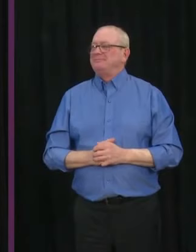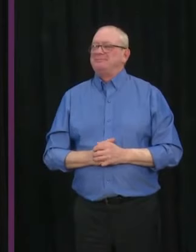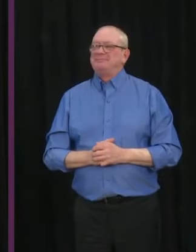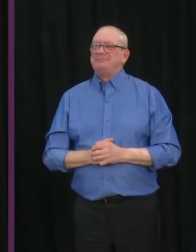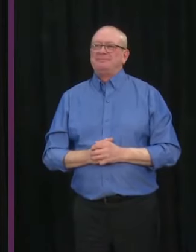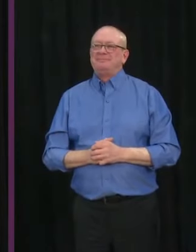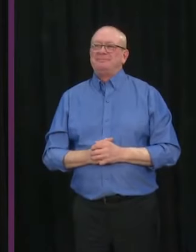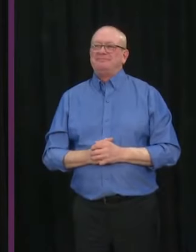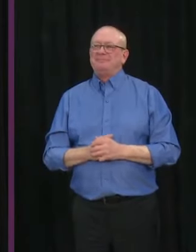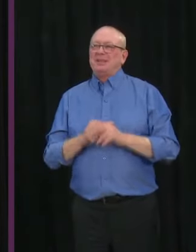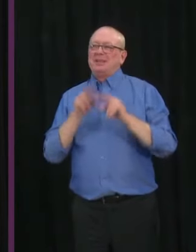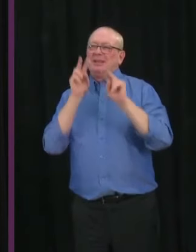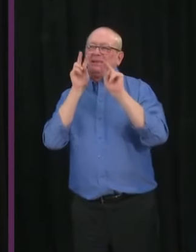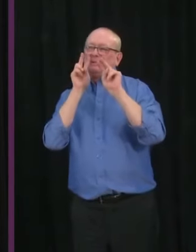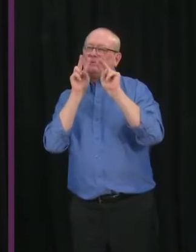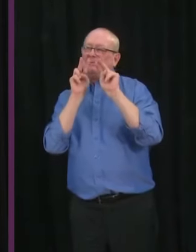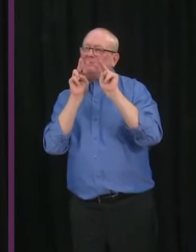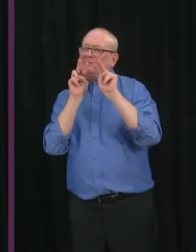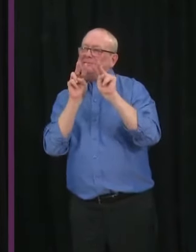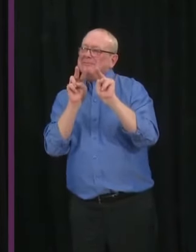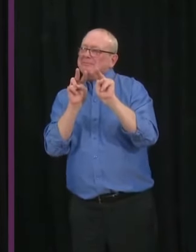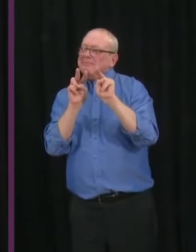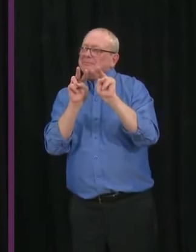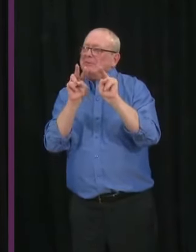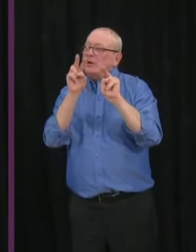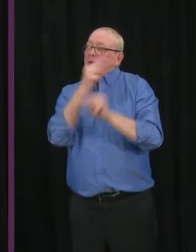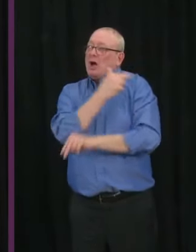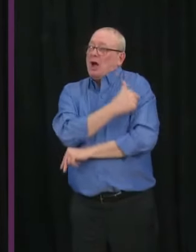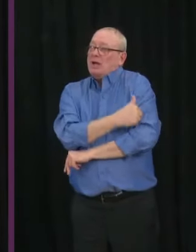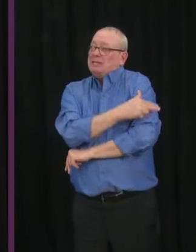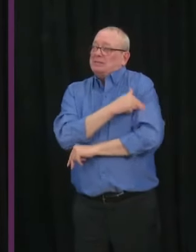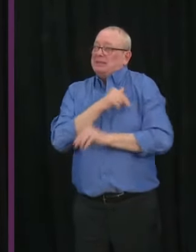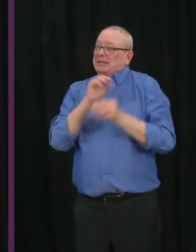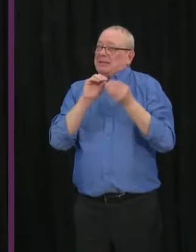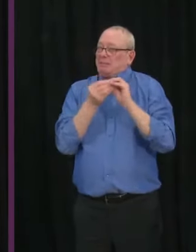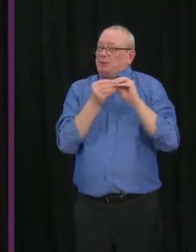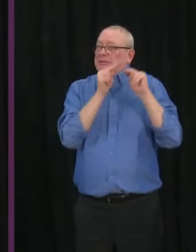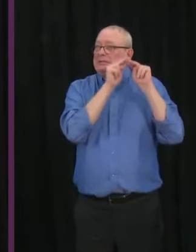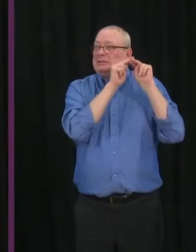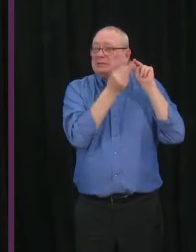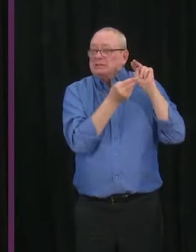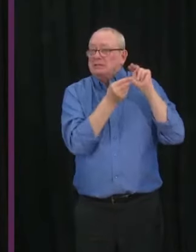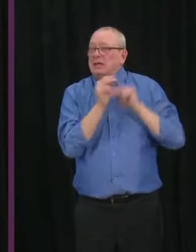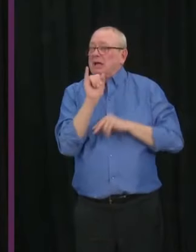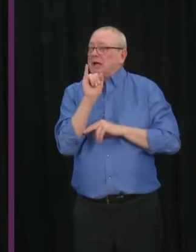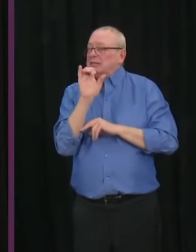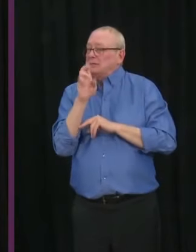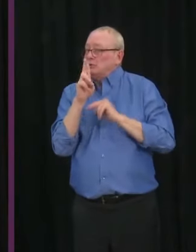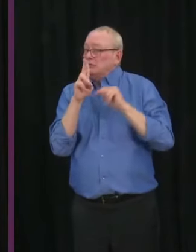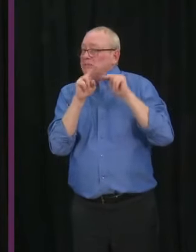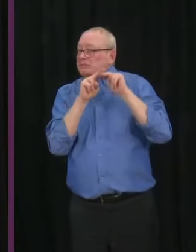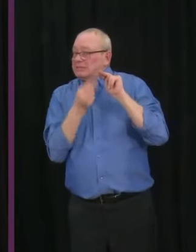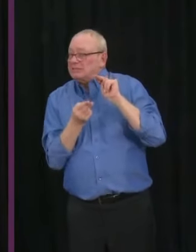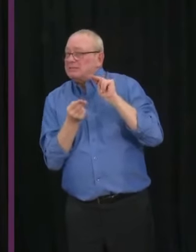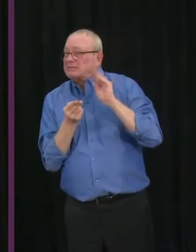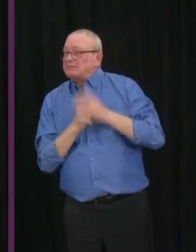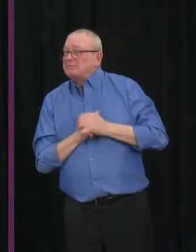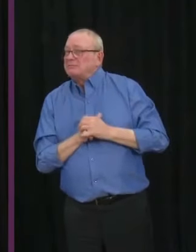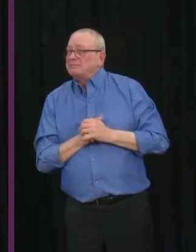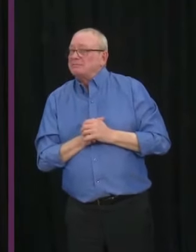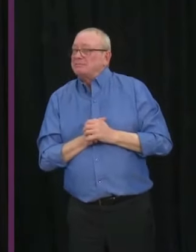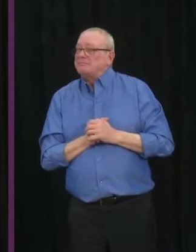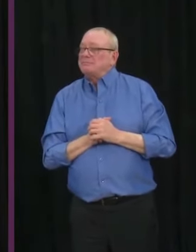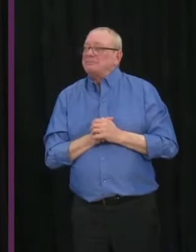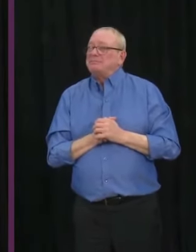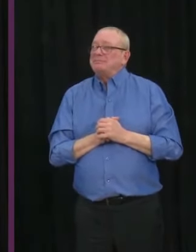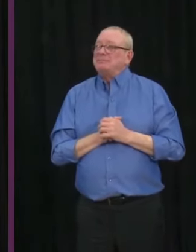reductions in our hospitalizations and ICU with respect to that target of decreasing the impact